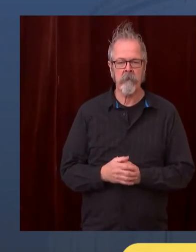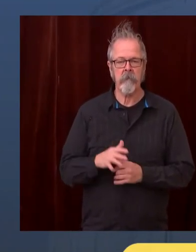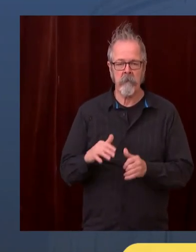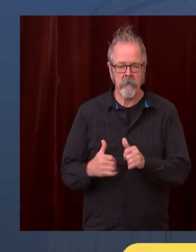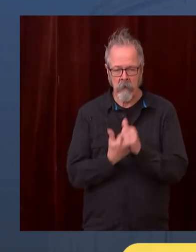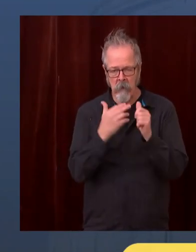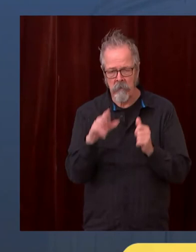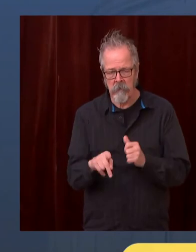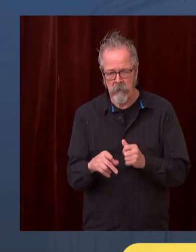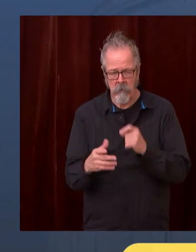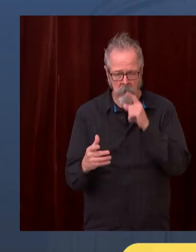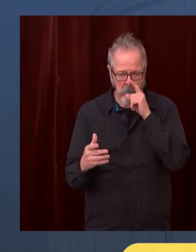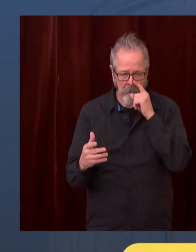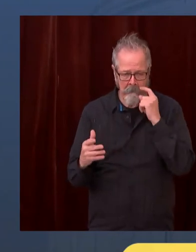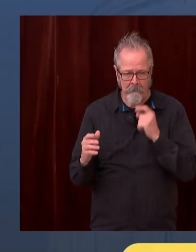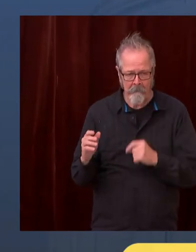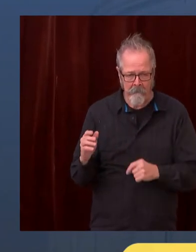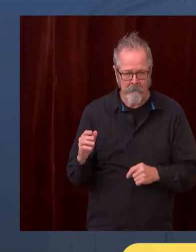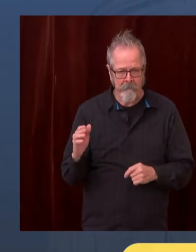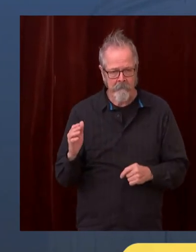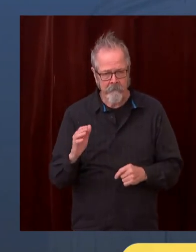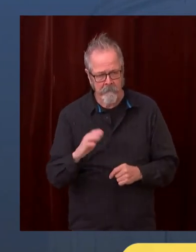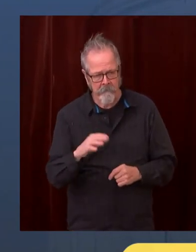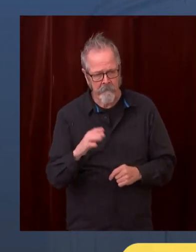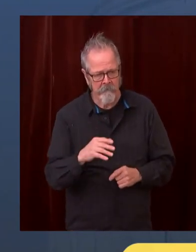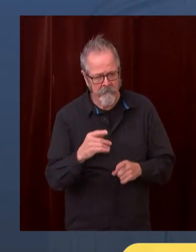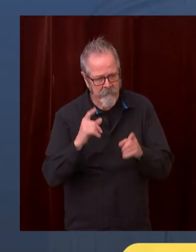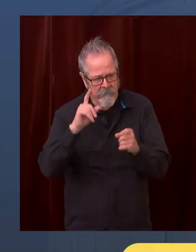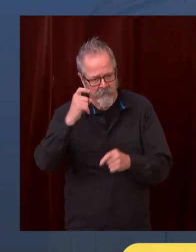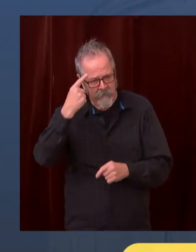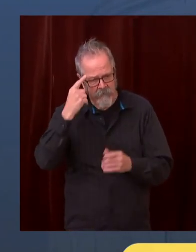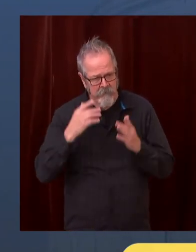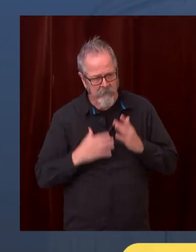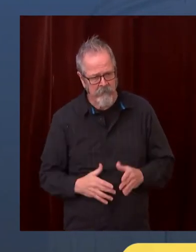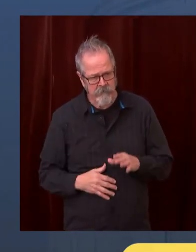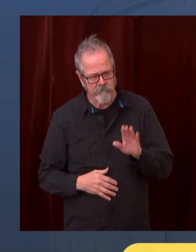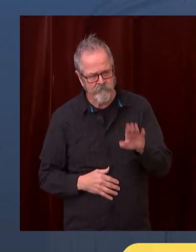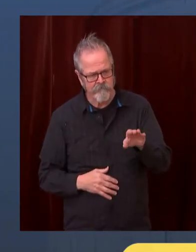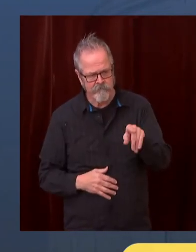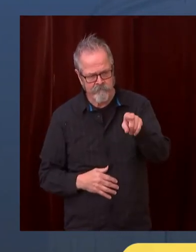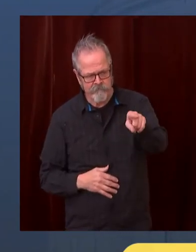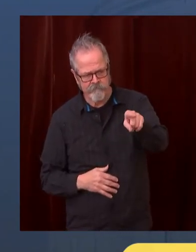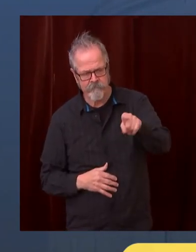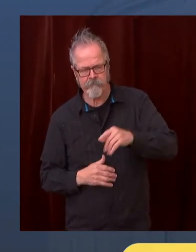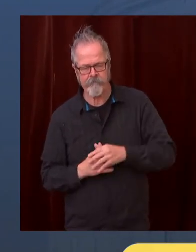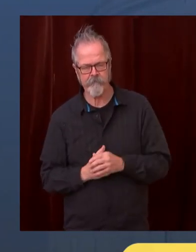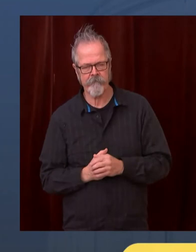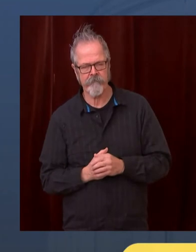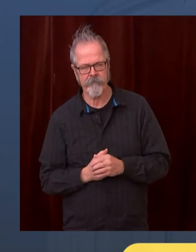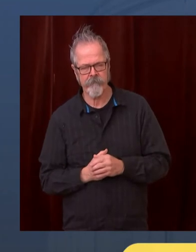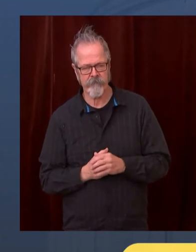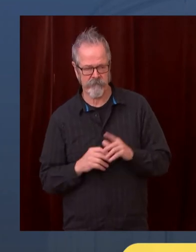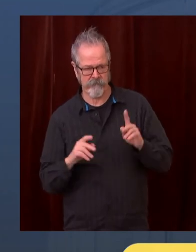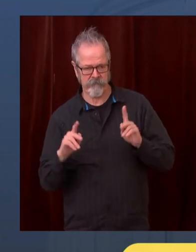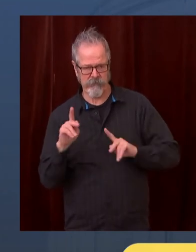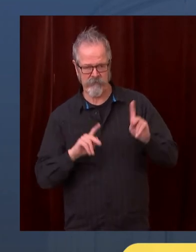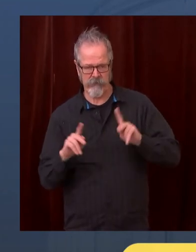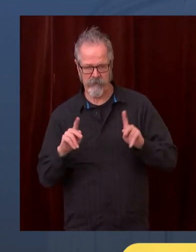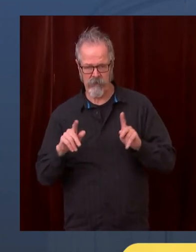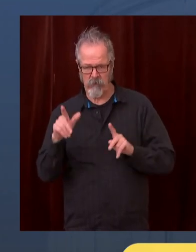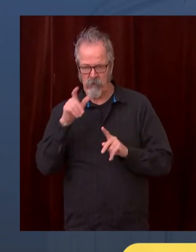how do you respond to folks in the hospitality industry that say that people can't go to restaurants to be with friends